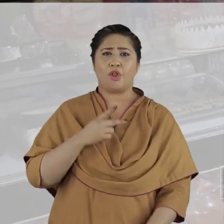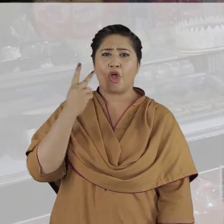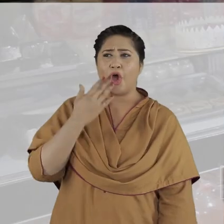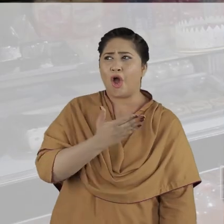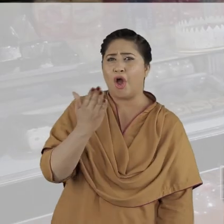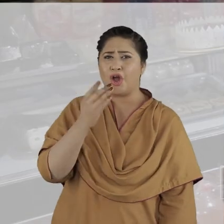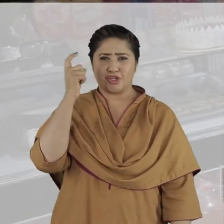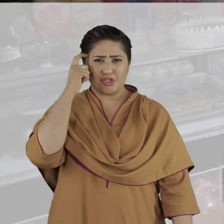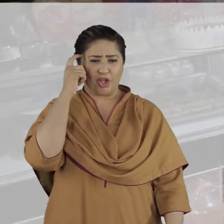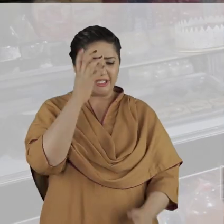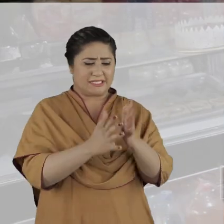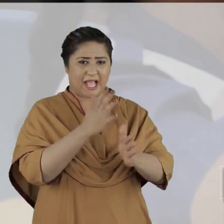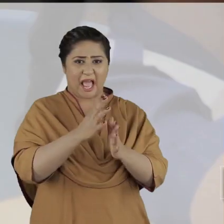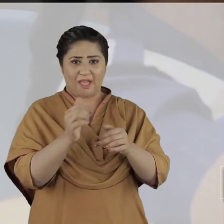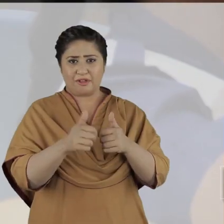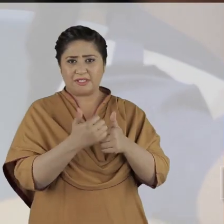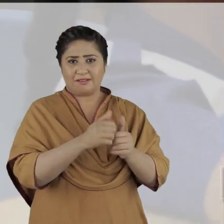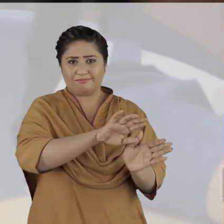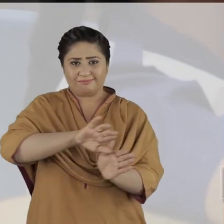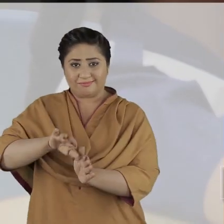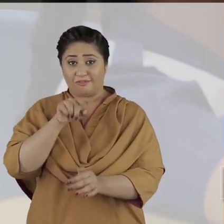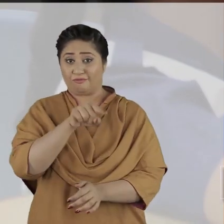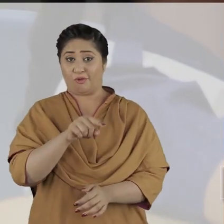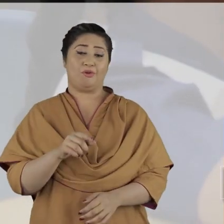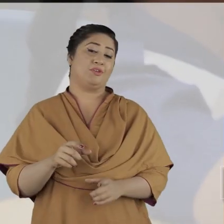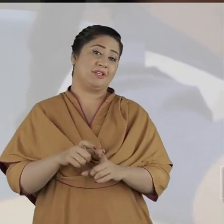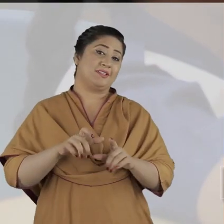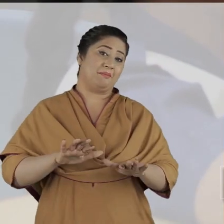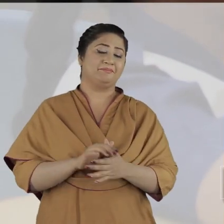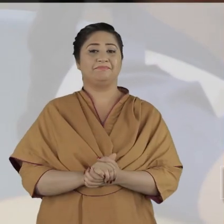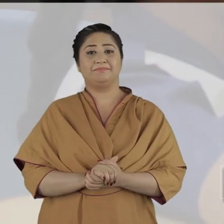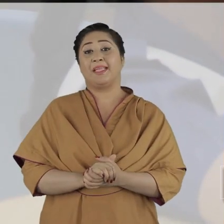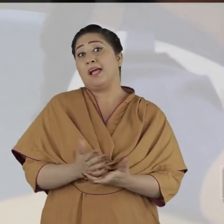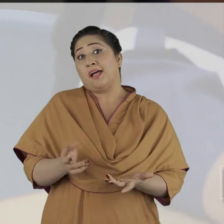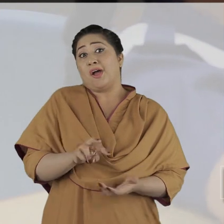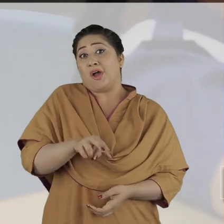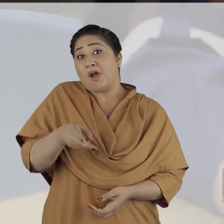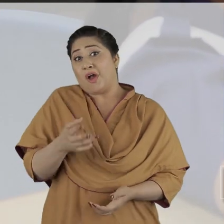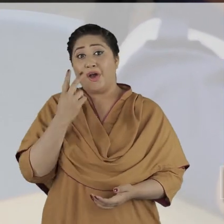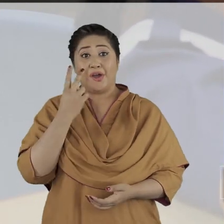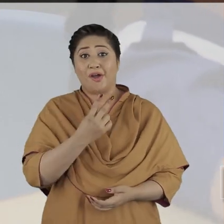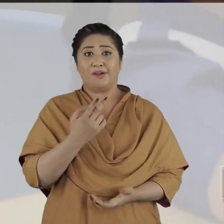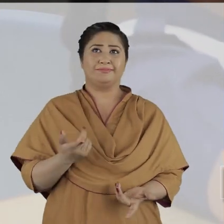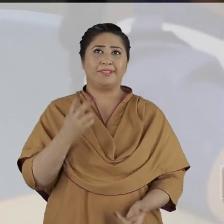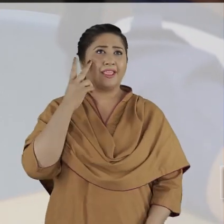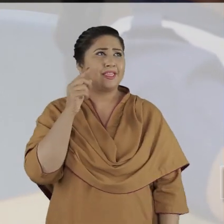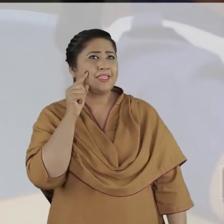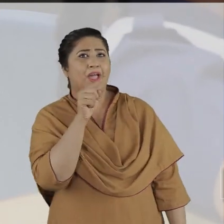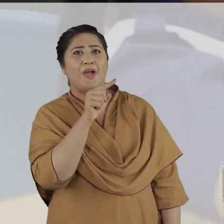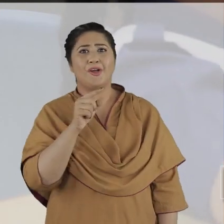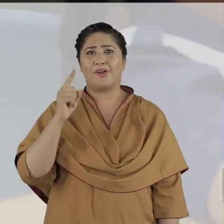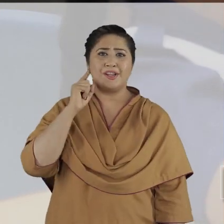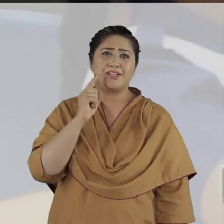by those who would exclude them from using their native and natural sign language. Instead of viewing deafness as